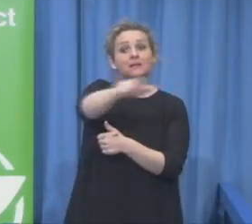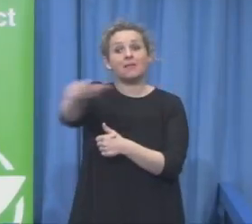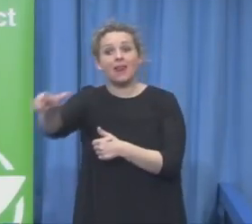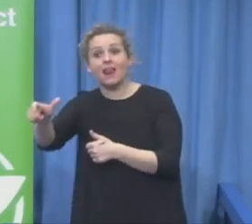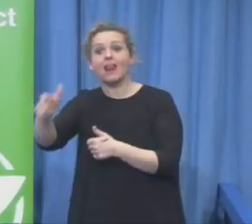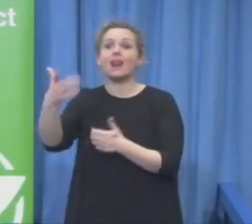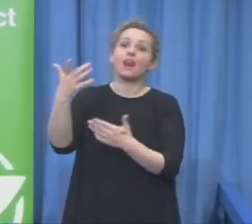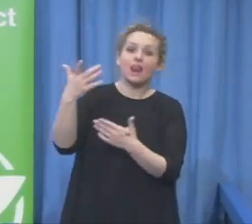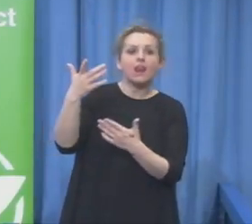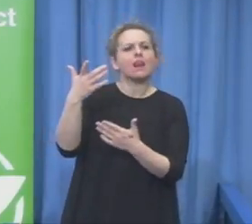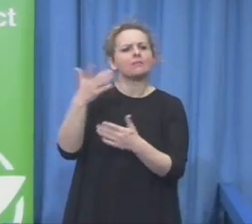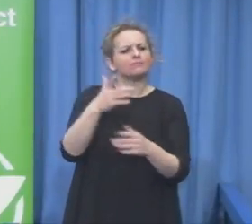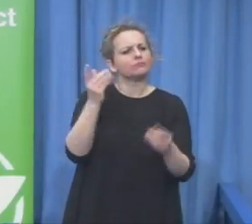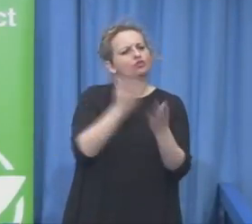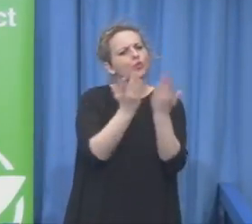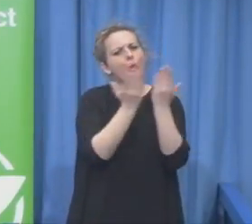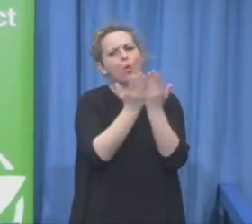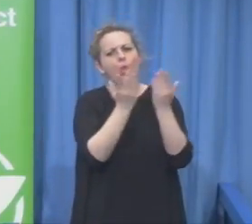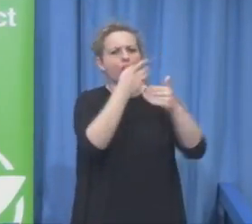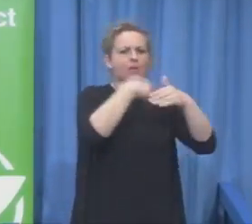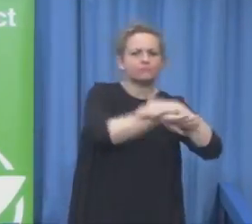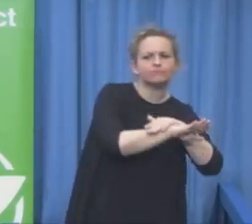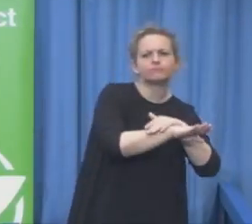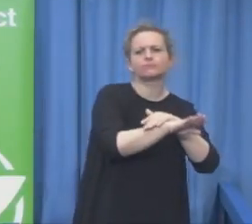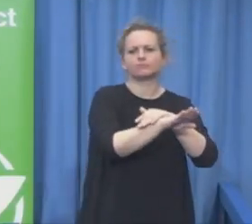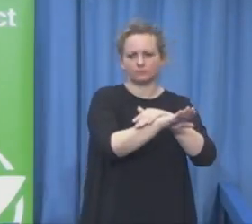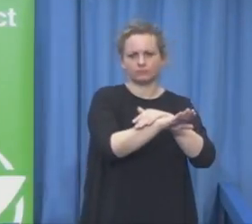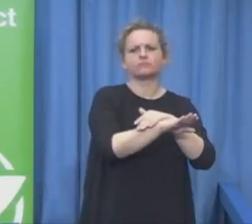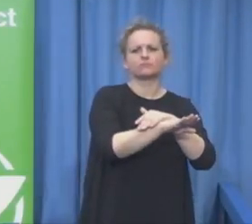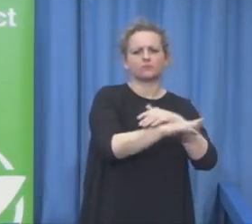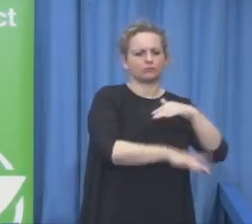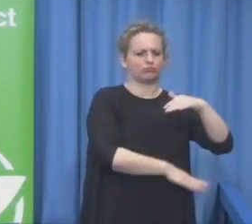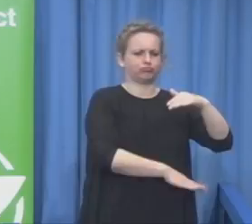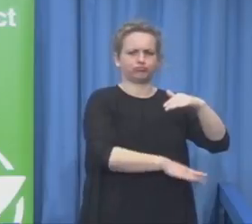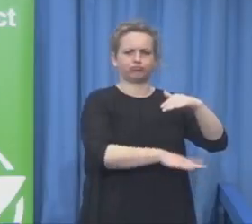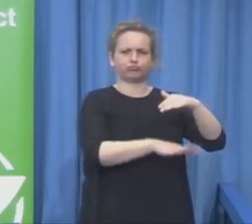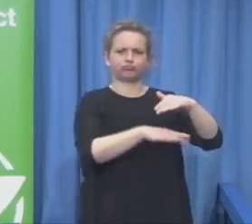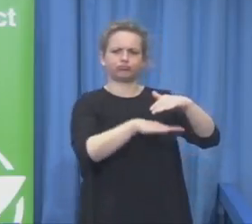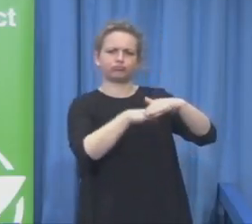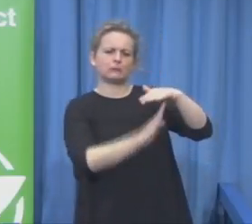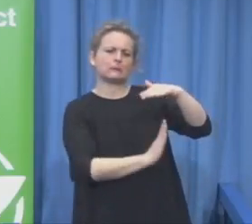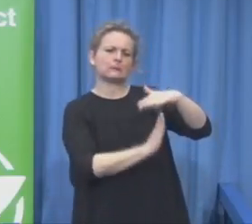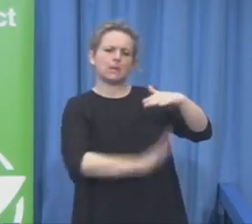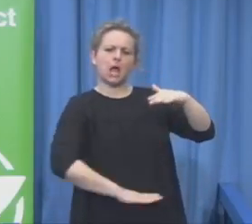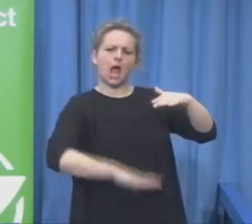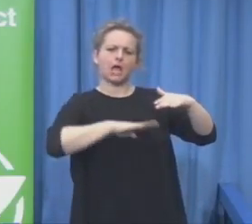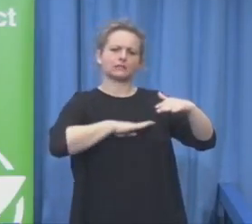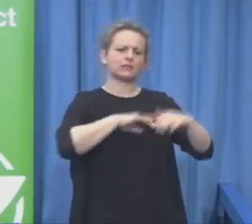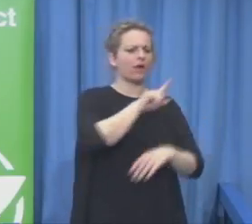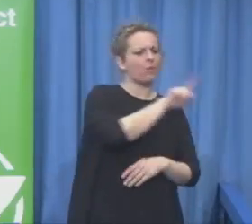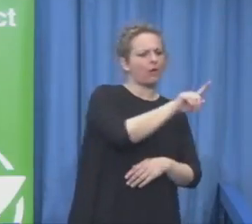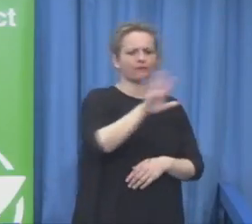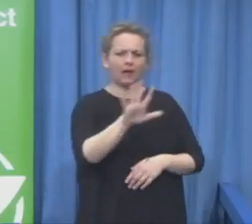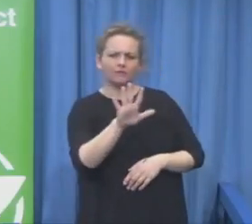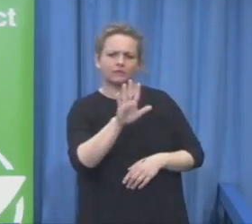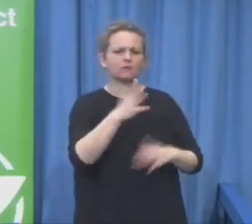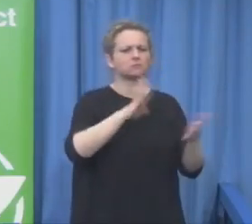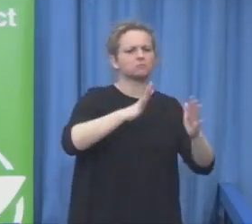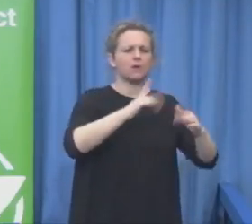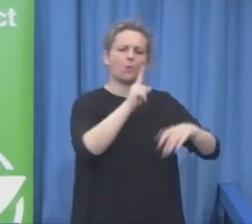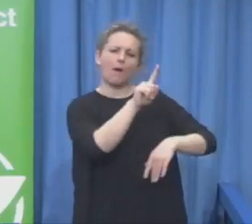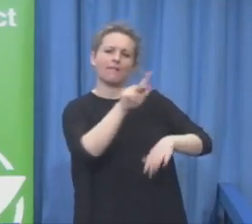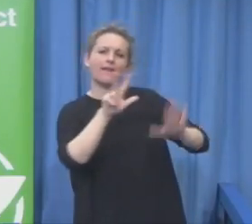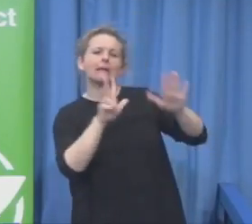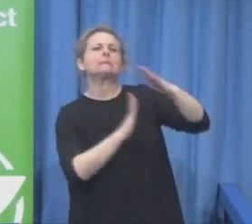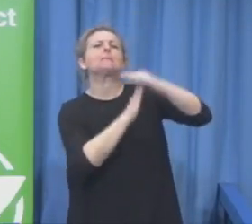at least 18 years. So I think that's so stupid, because we all know that especially people with